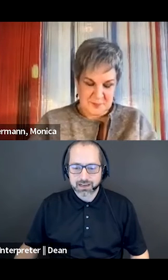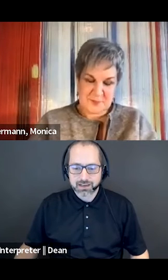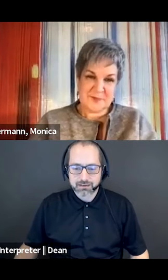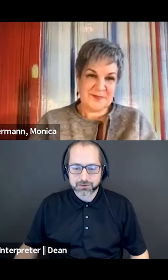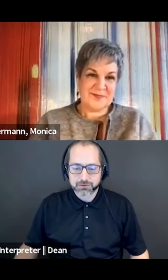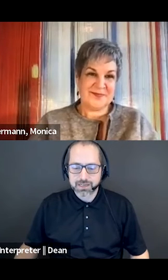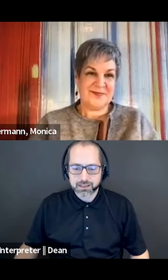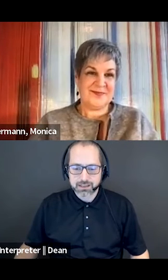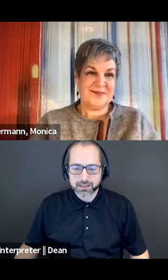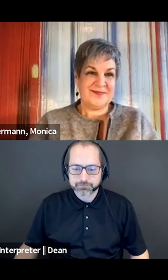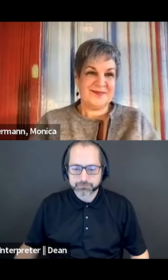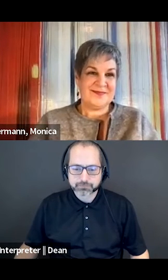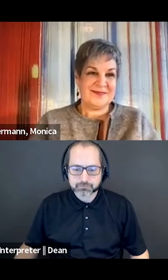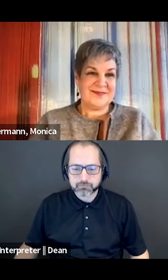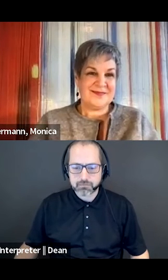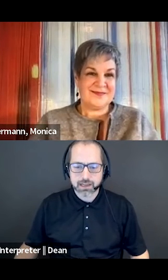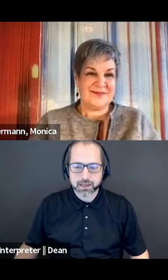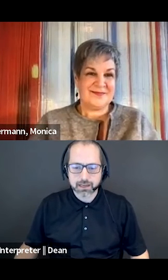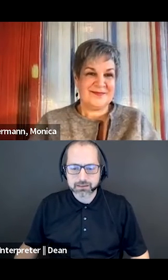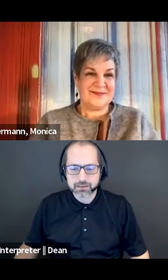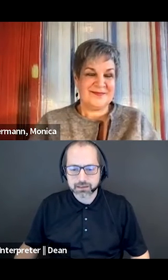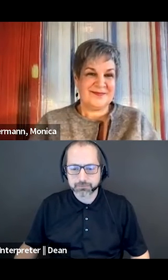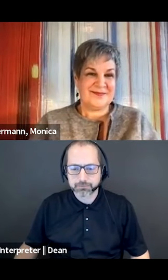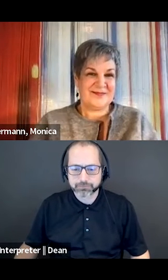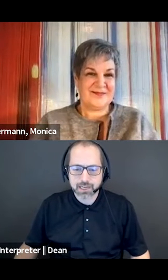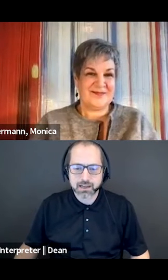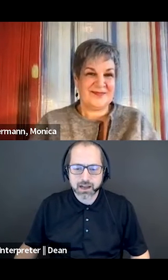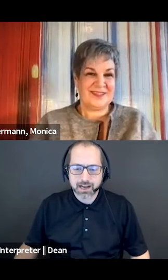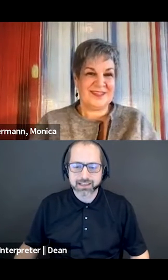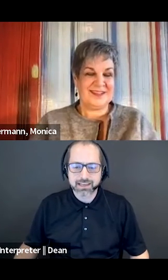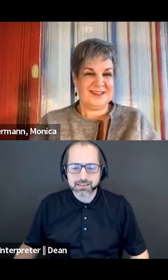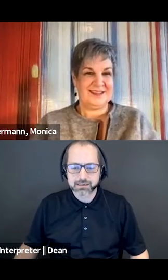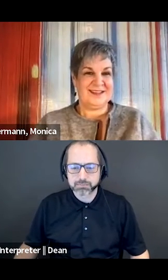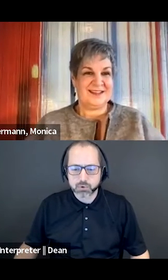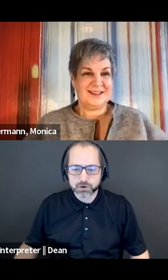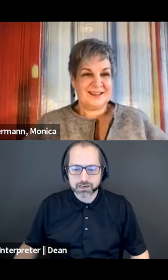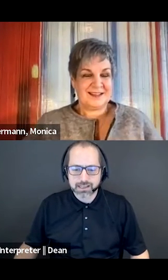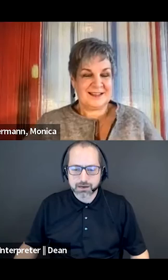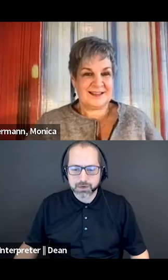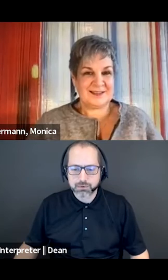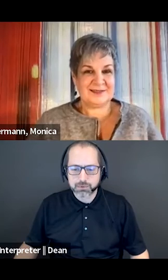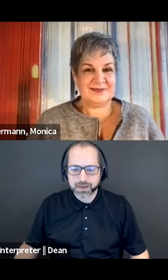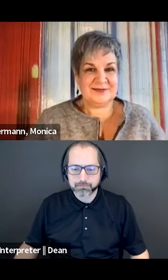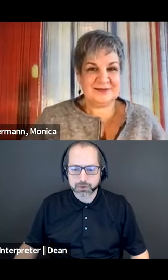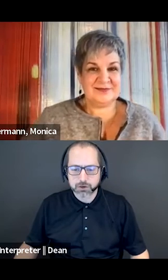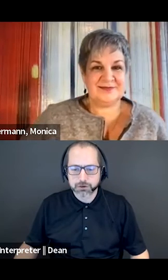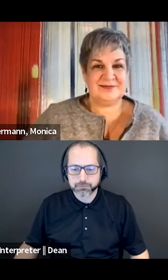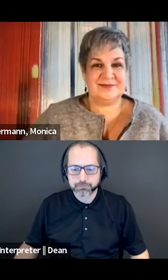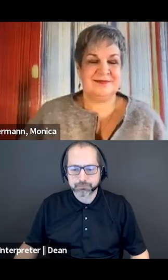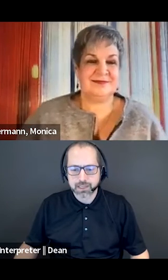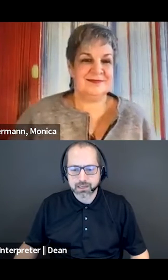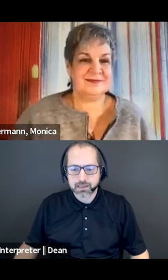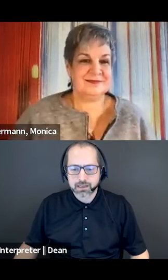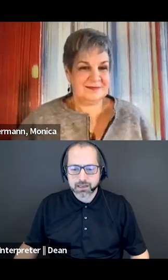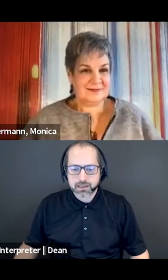So for me, I love it. And I think it's important that we remember